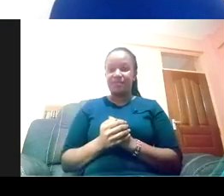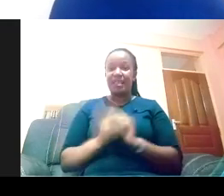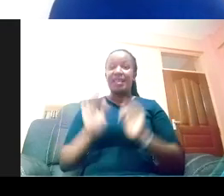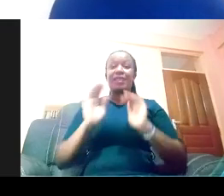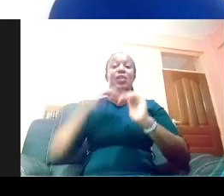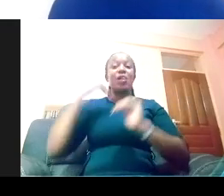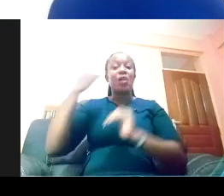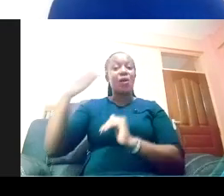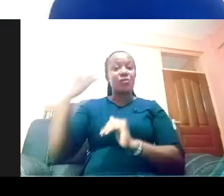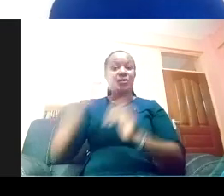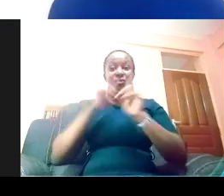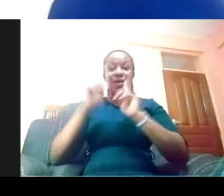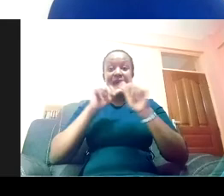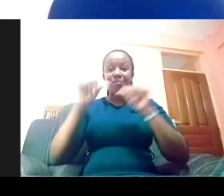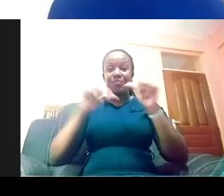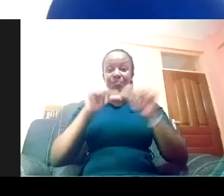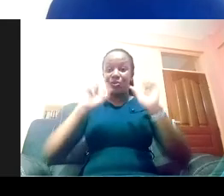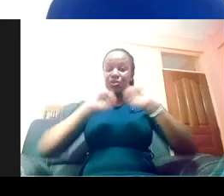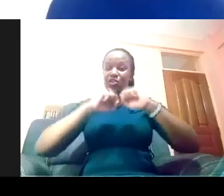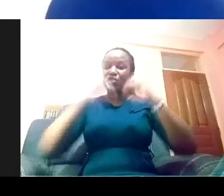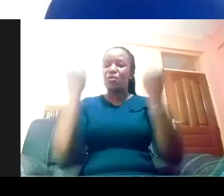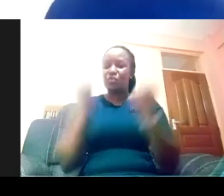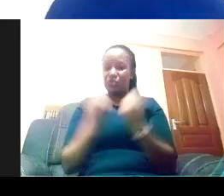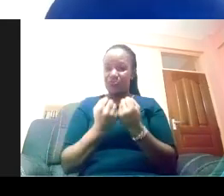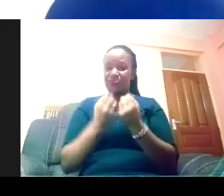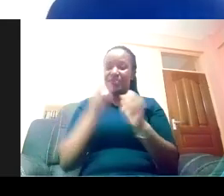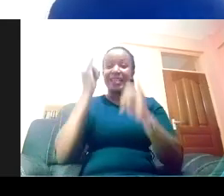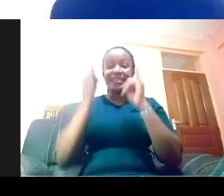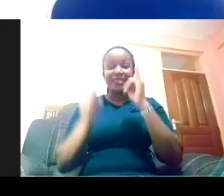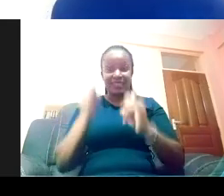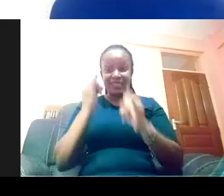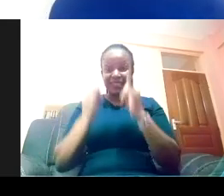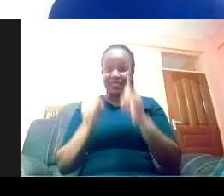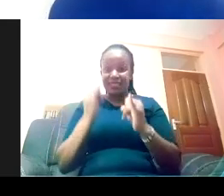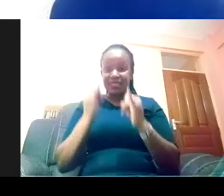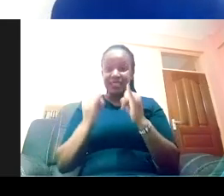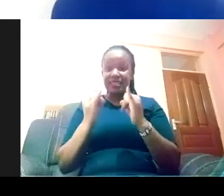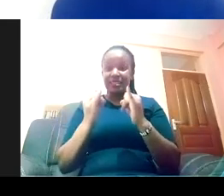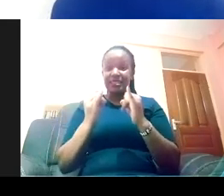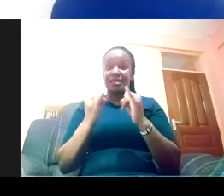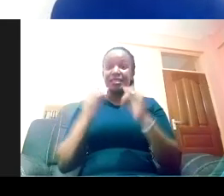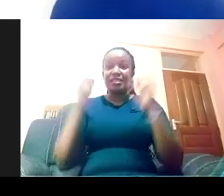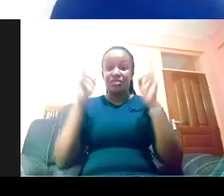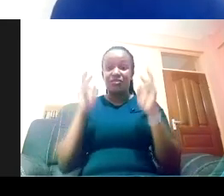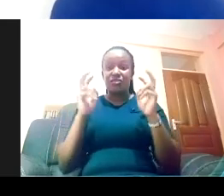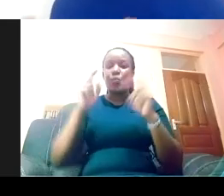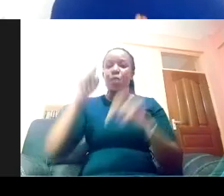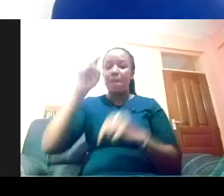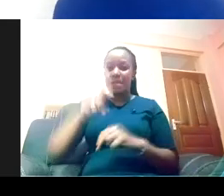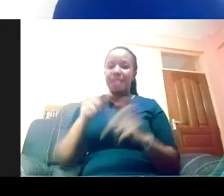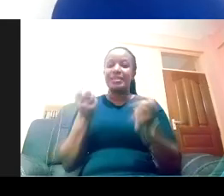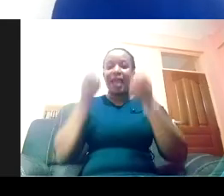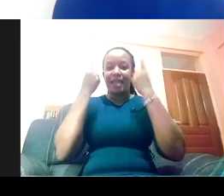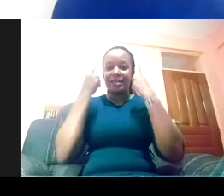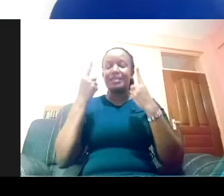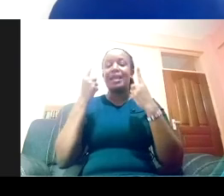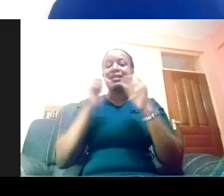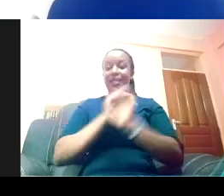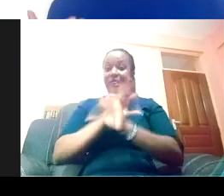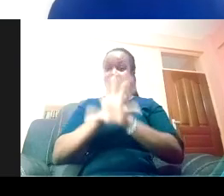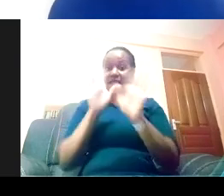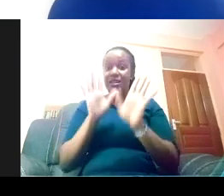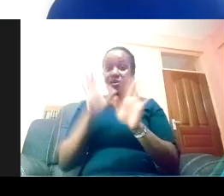social justice or racial justice issues, we need to broaden our understanding. Again, because